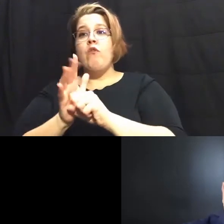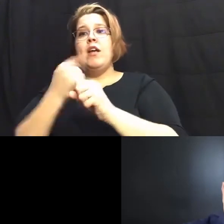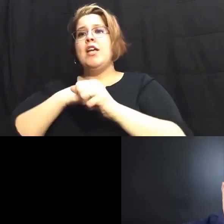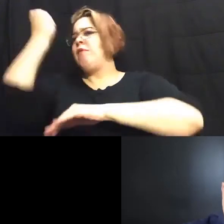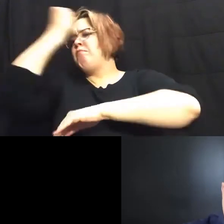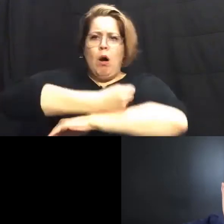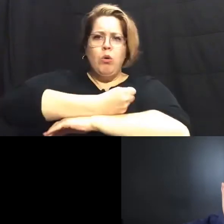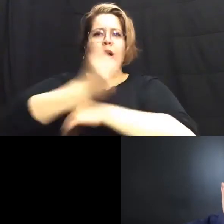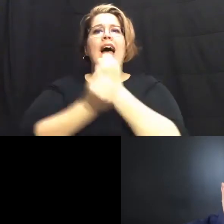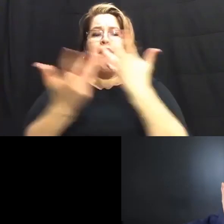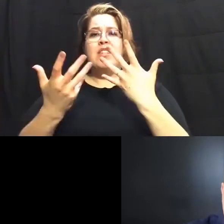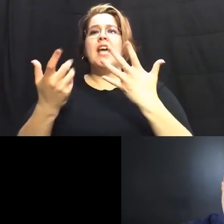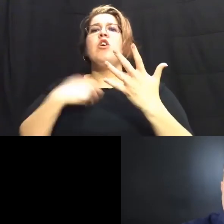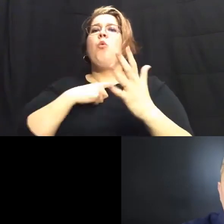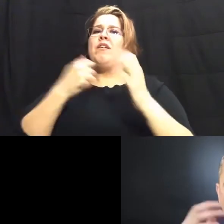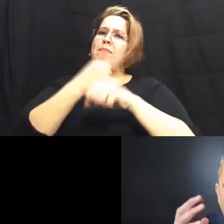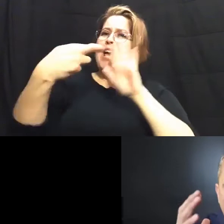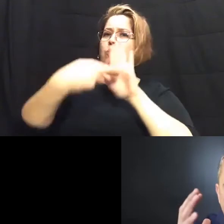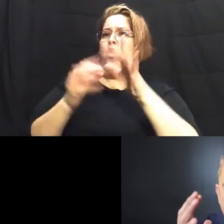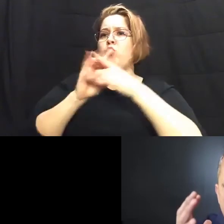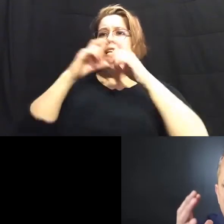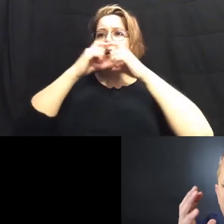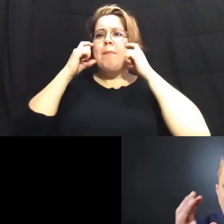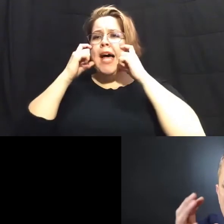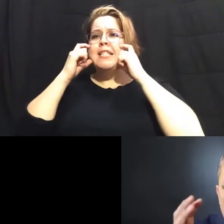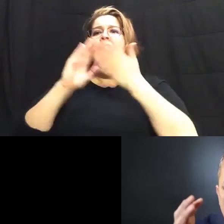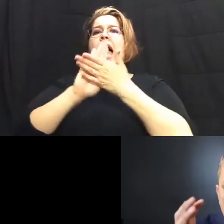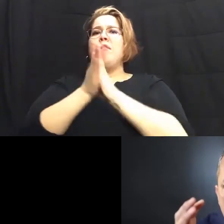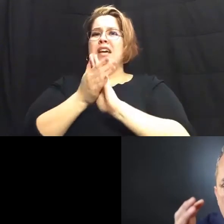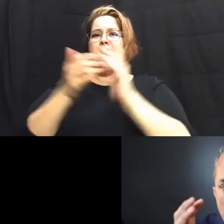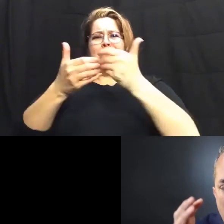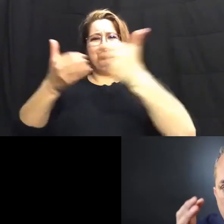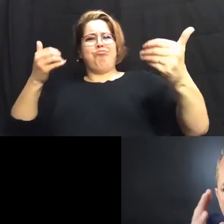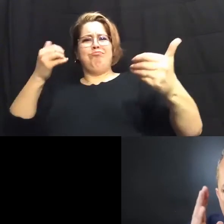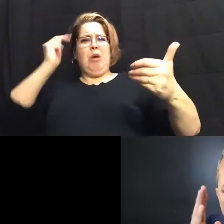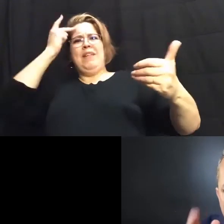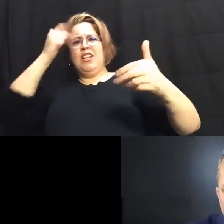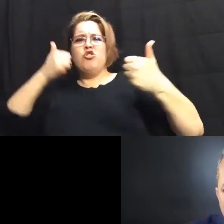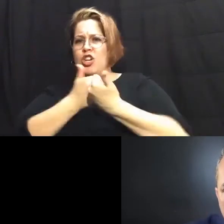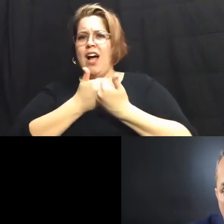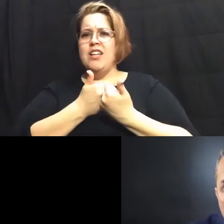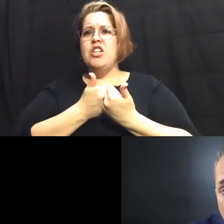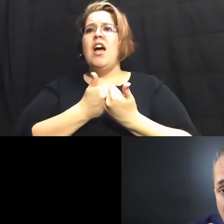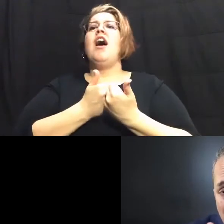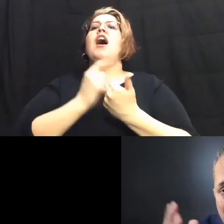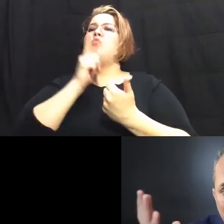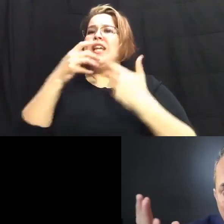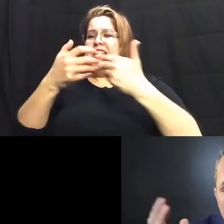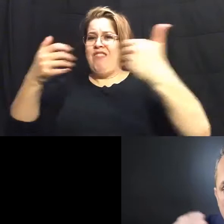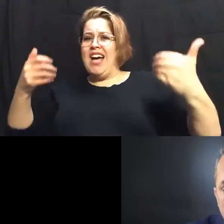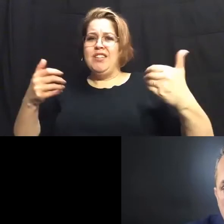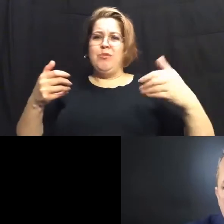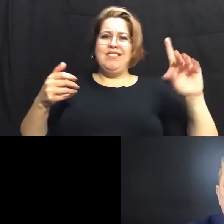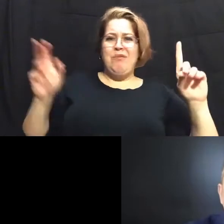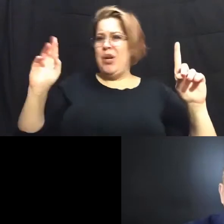down and we mandated mask wearing and it turned it into a highly divisive and political challenge and it really divided along party lines and i think that